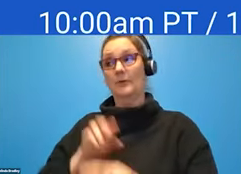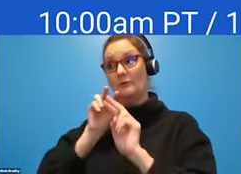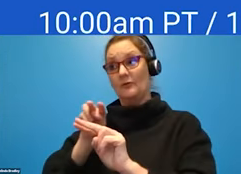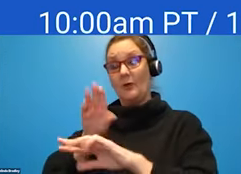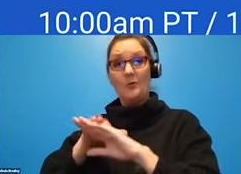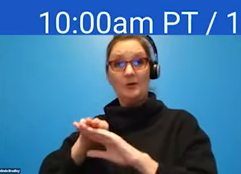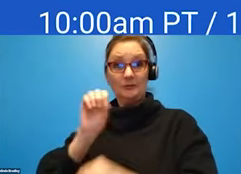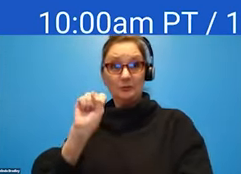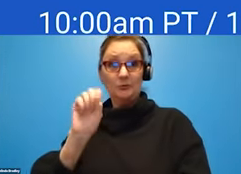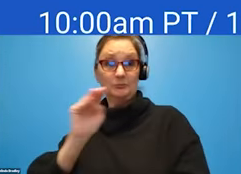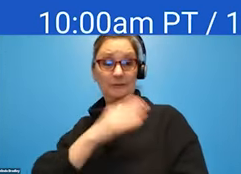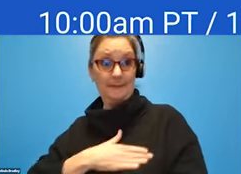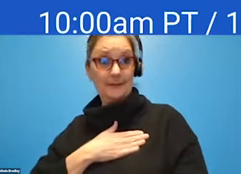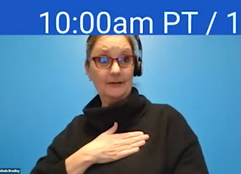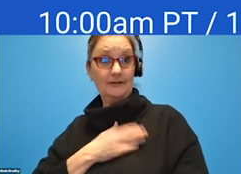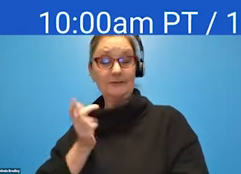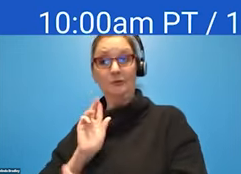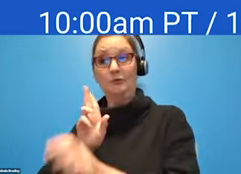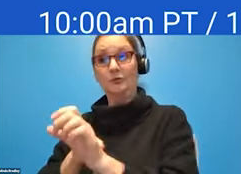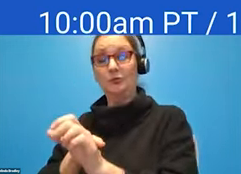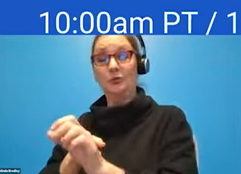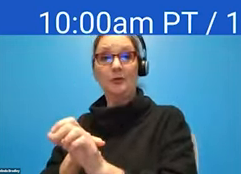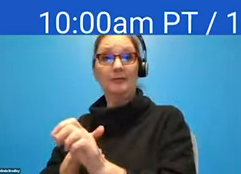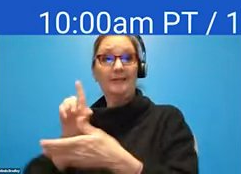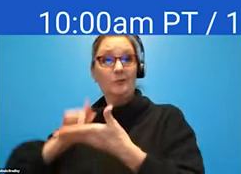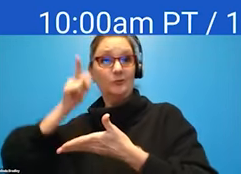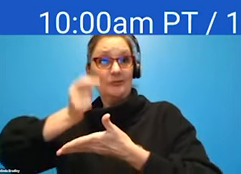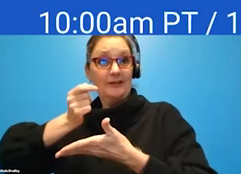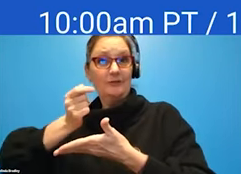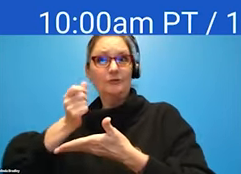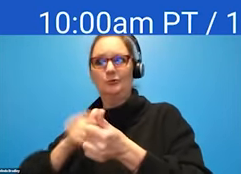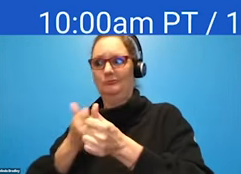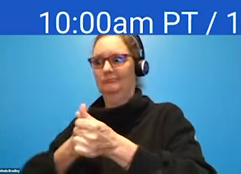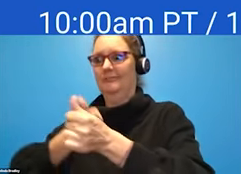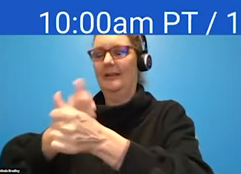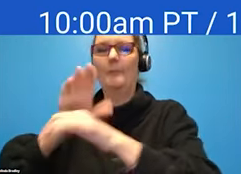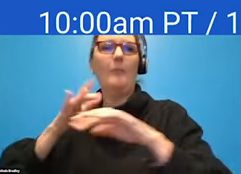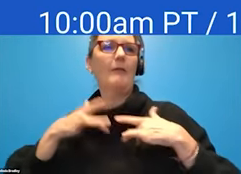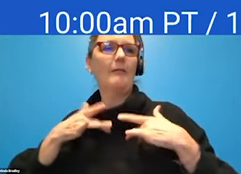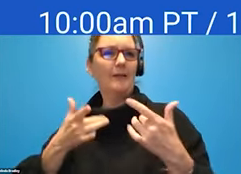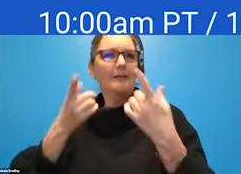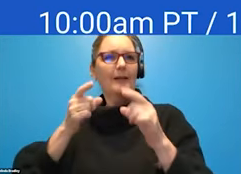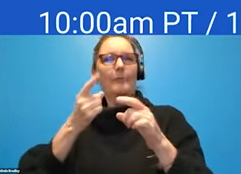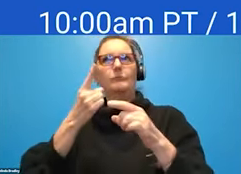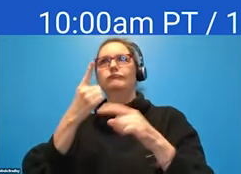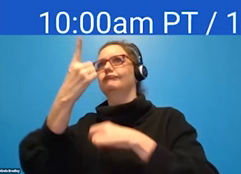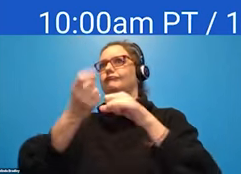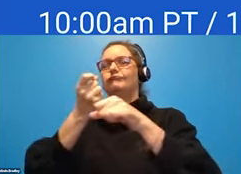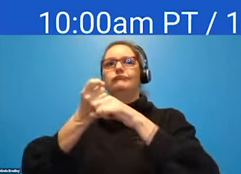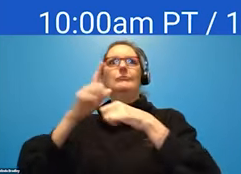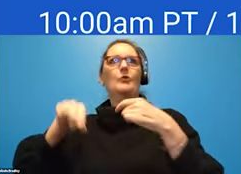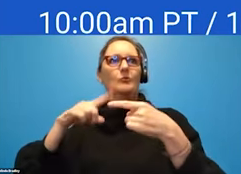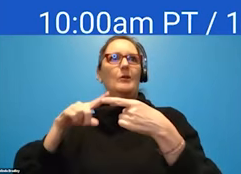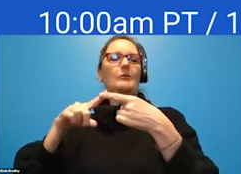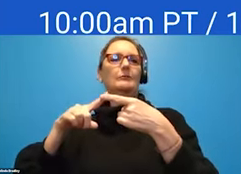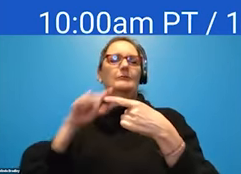and subscribe to our email newsletter to stay on top of the amazing events we hold year-round, not just on Global Accessibility